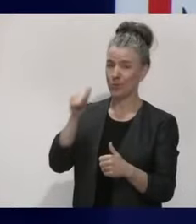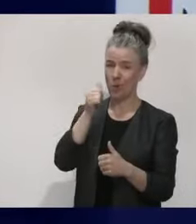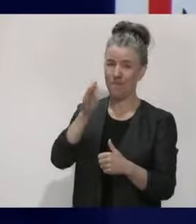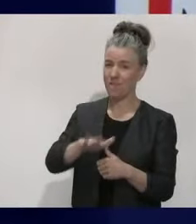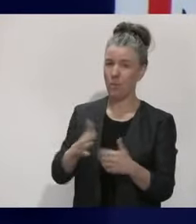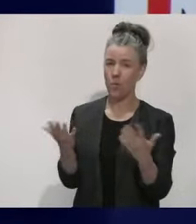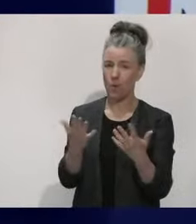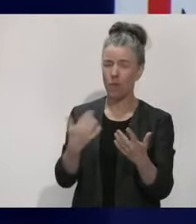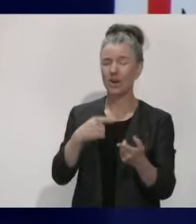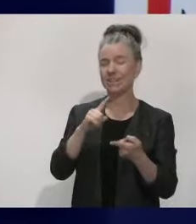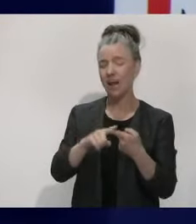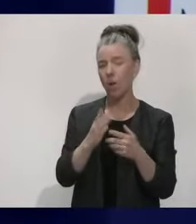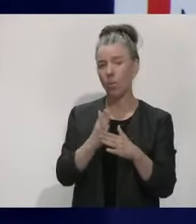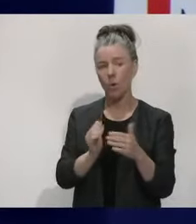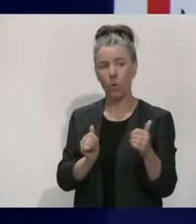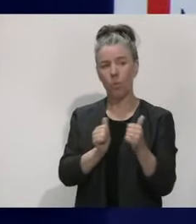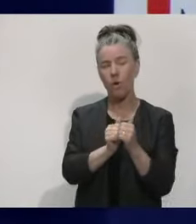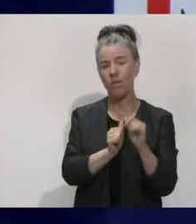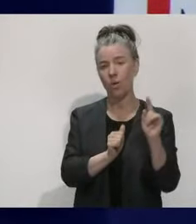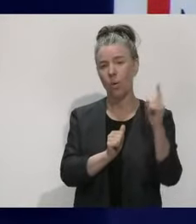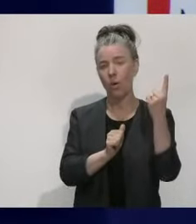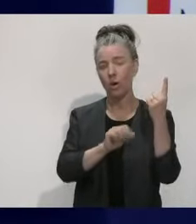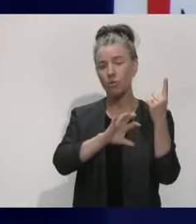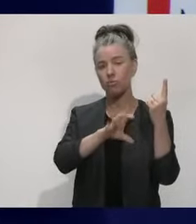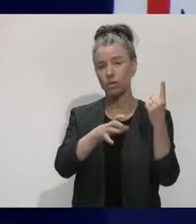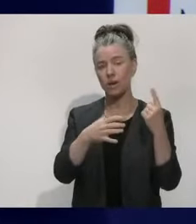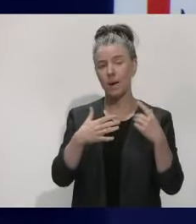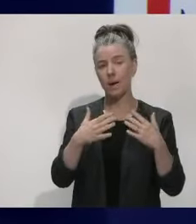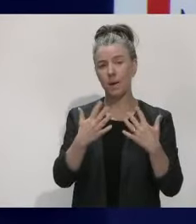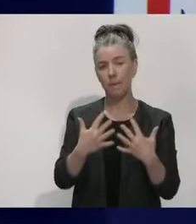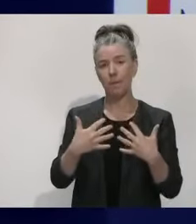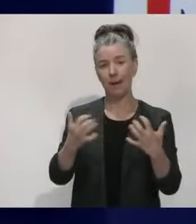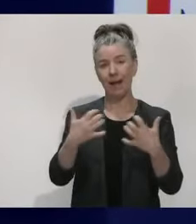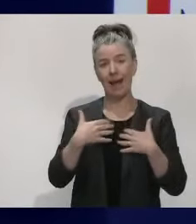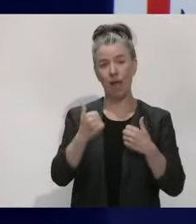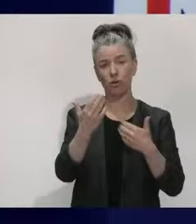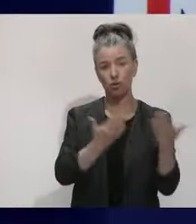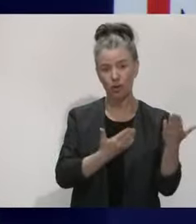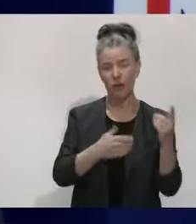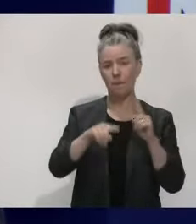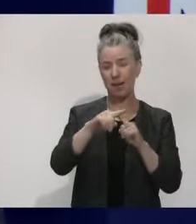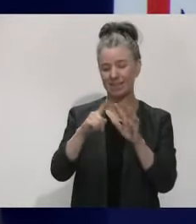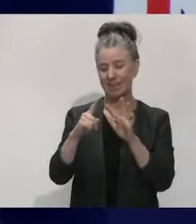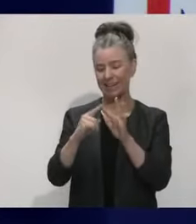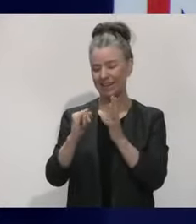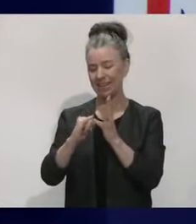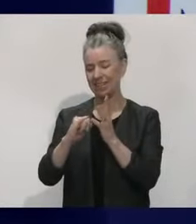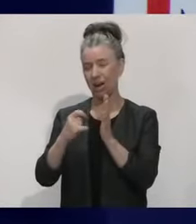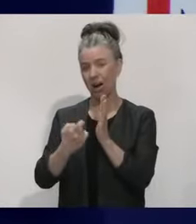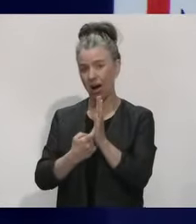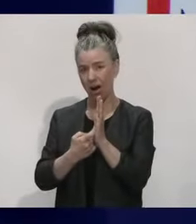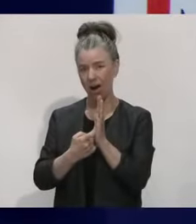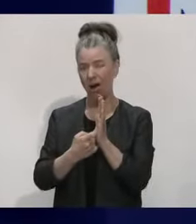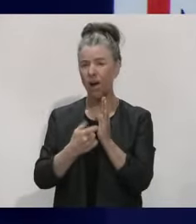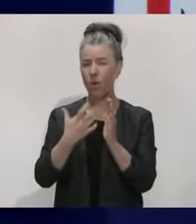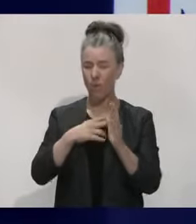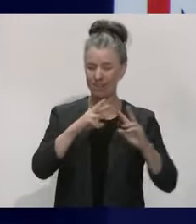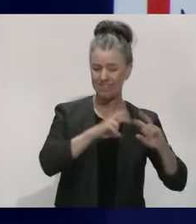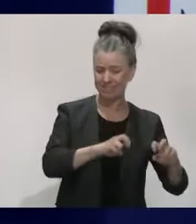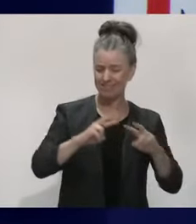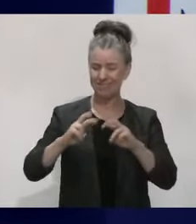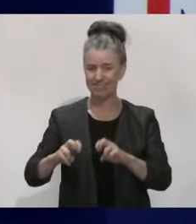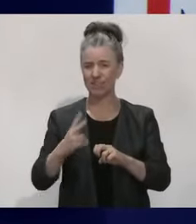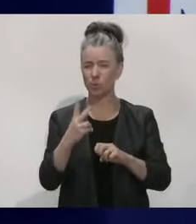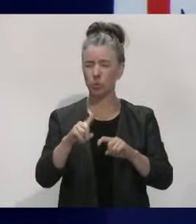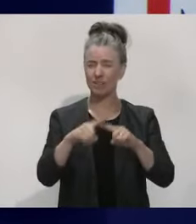will continue to work with the Auckland Regional Public Health Service and ESR, because both the epidemiology and the genomic sequencing will be critical in helping